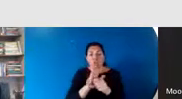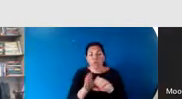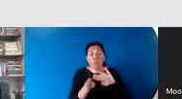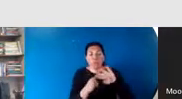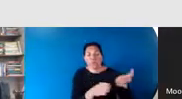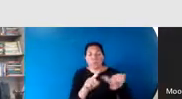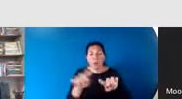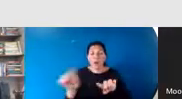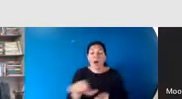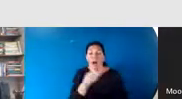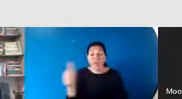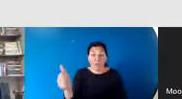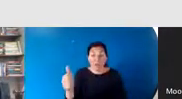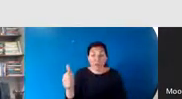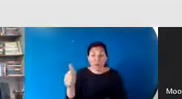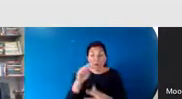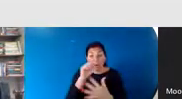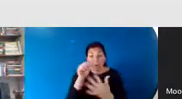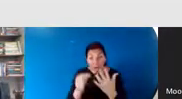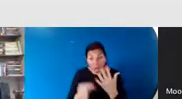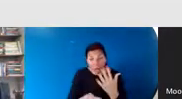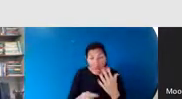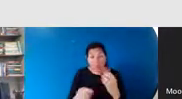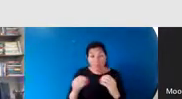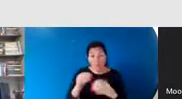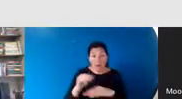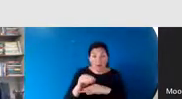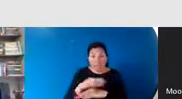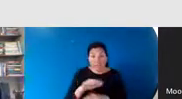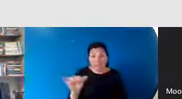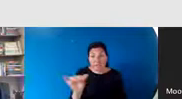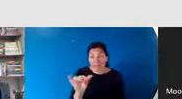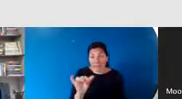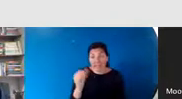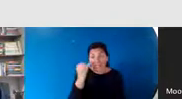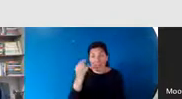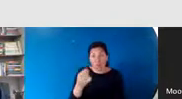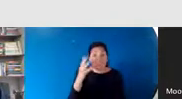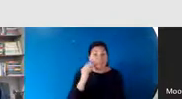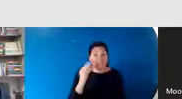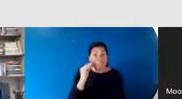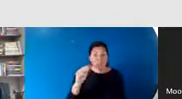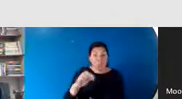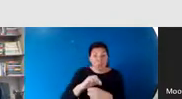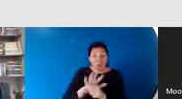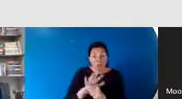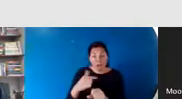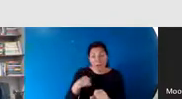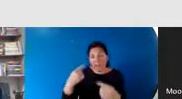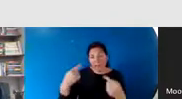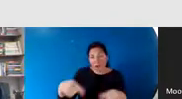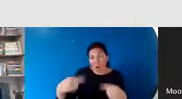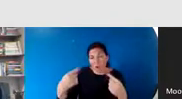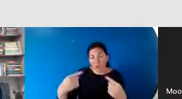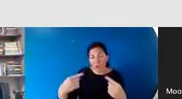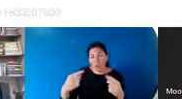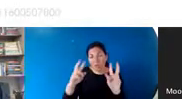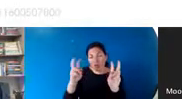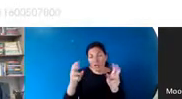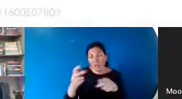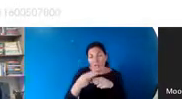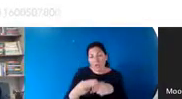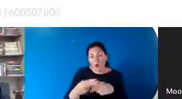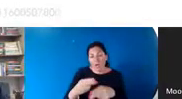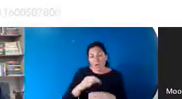that are affected when we do something like go through something like COVID. I've argued against what I called COVID exceptionalism. And by